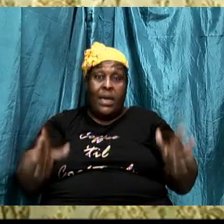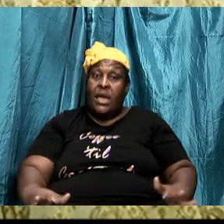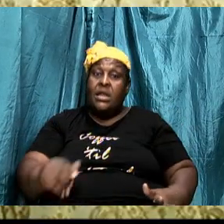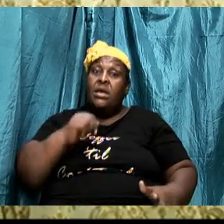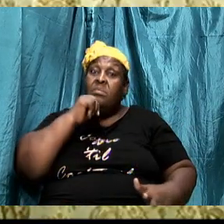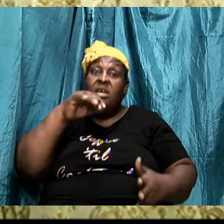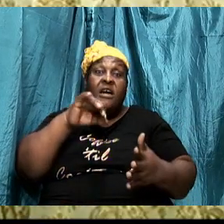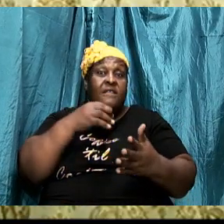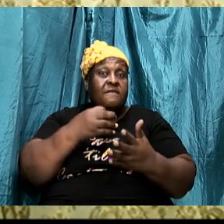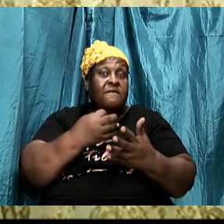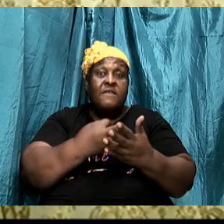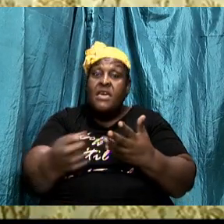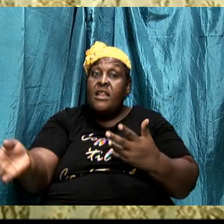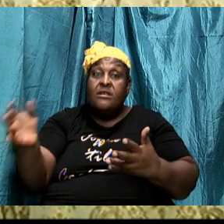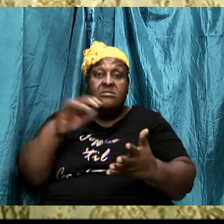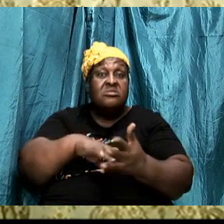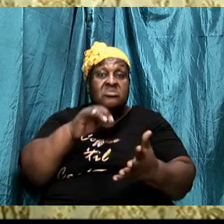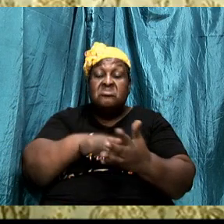knows your move